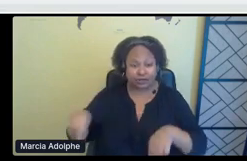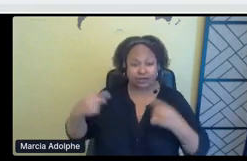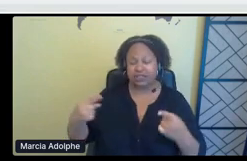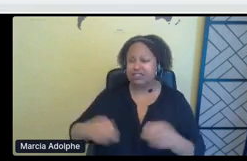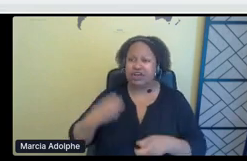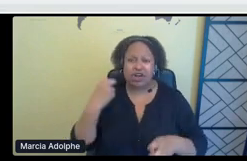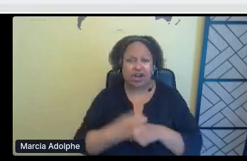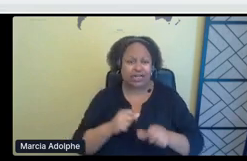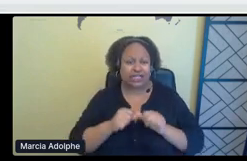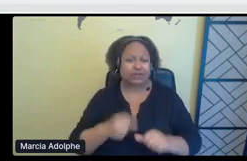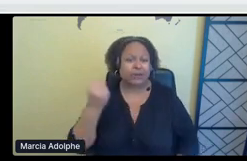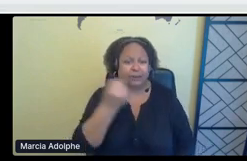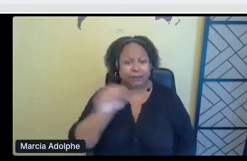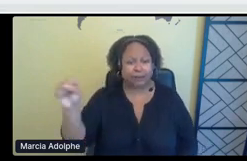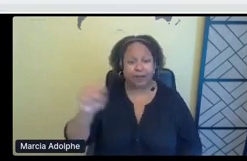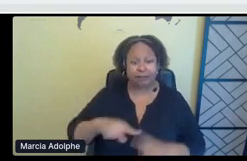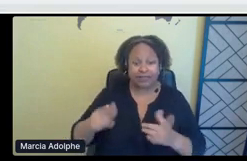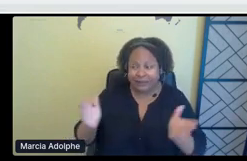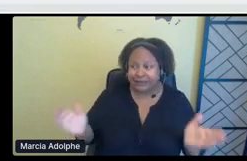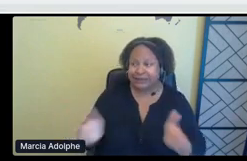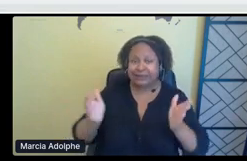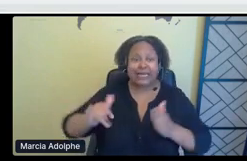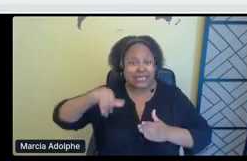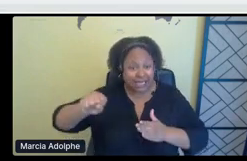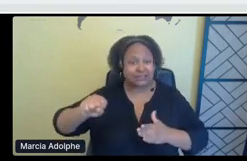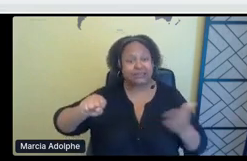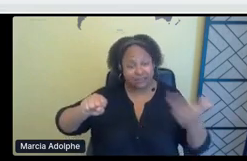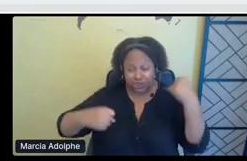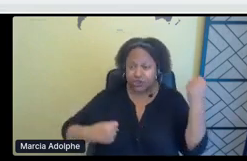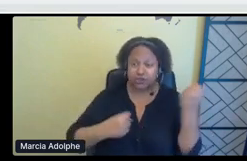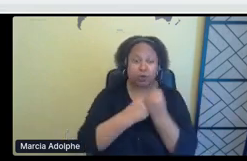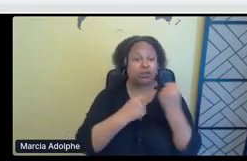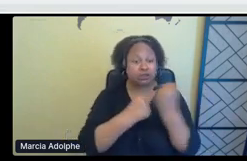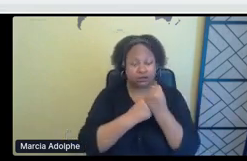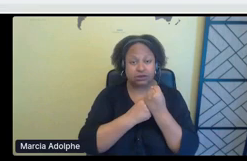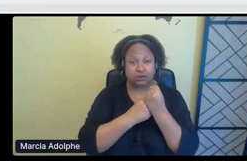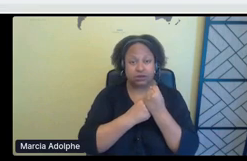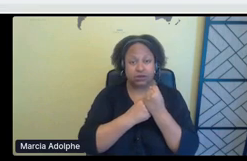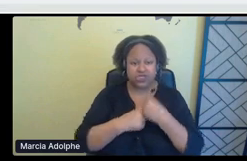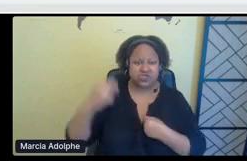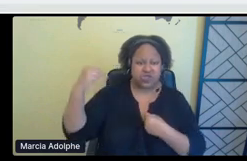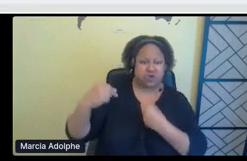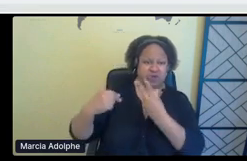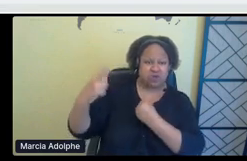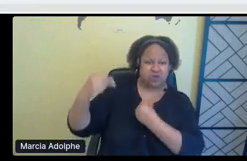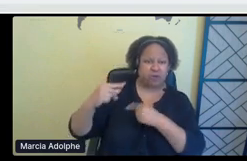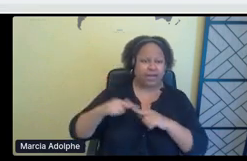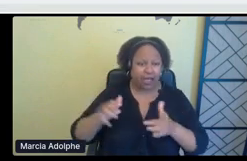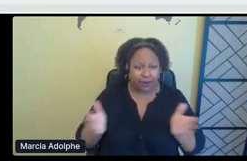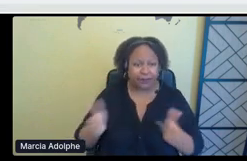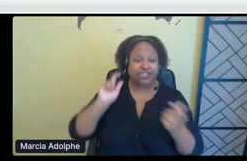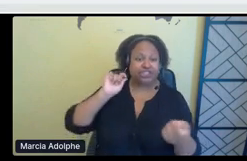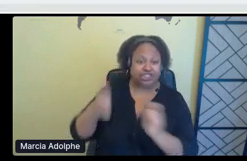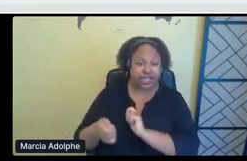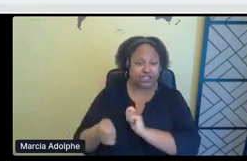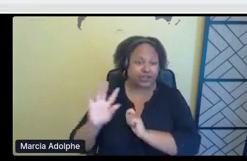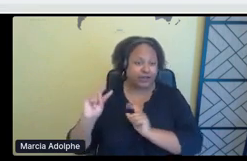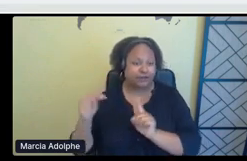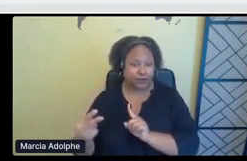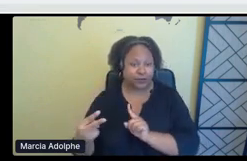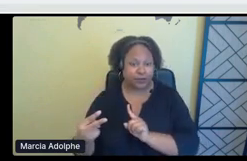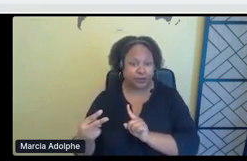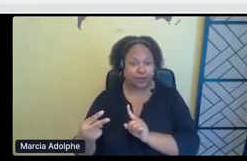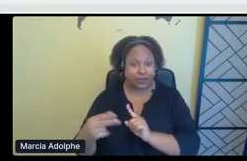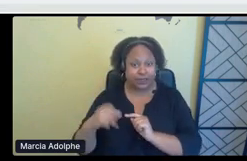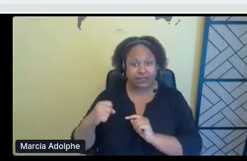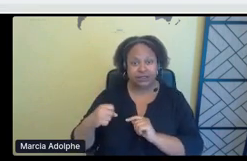you don't build the yes. What is building the yes to the no's that we're always having to say. Um, one thing I wanted to mention is